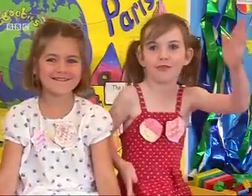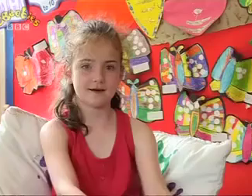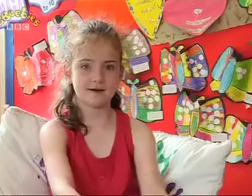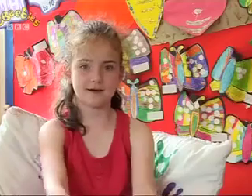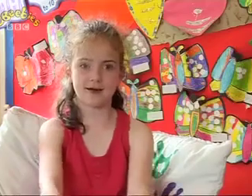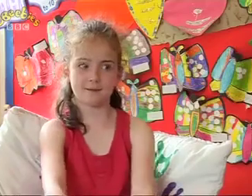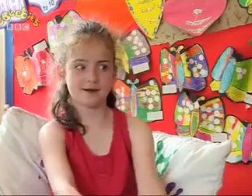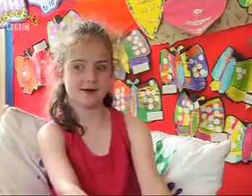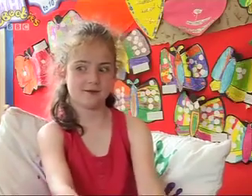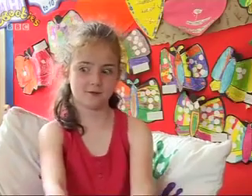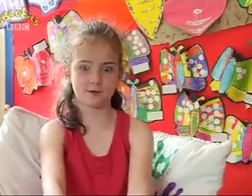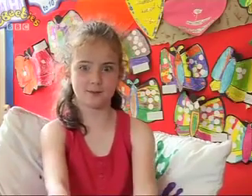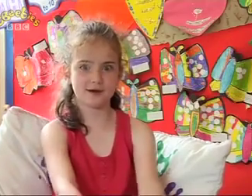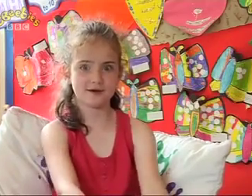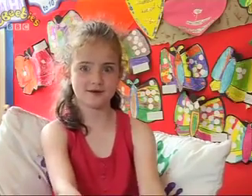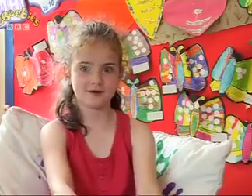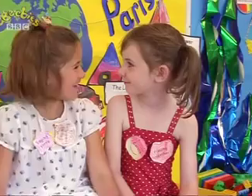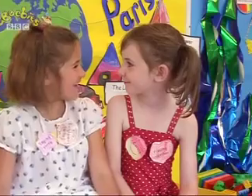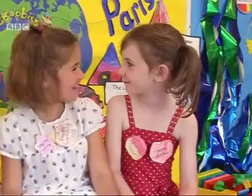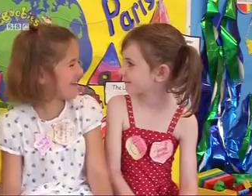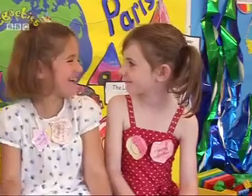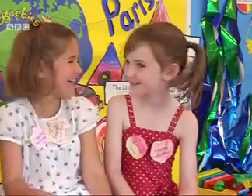I am a robot